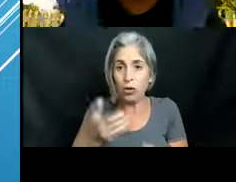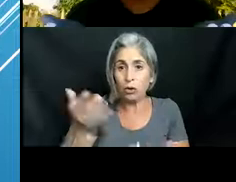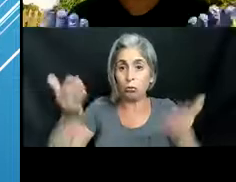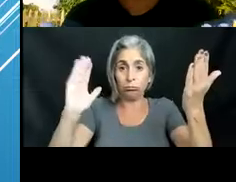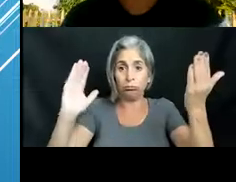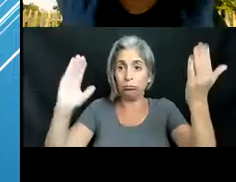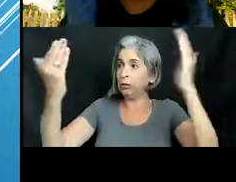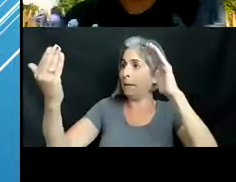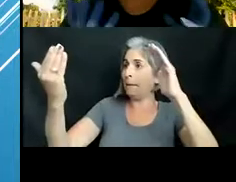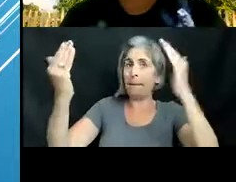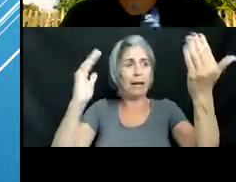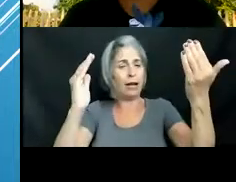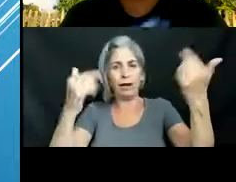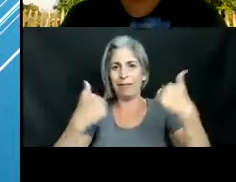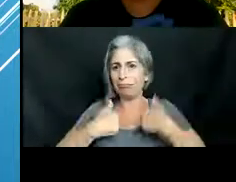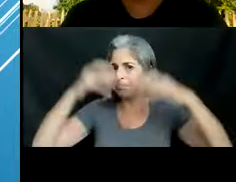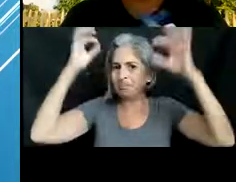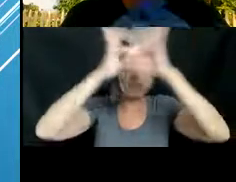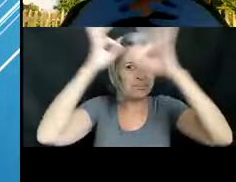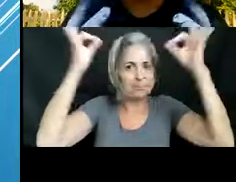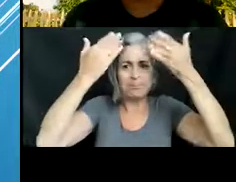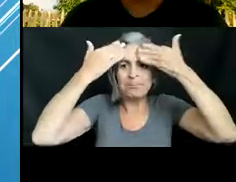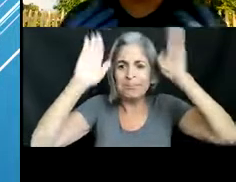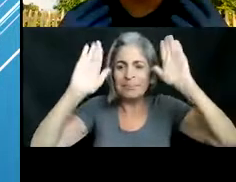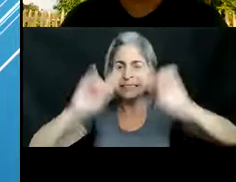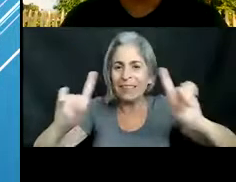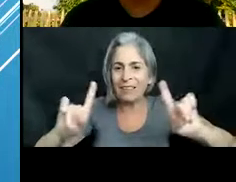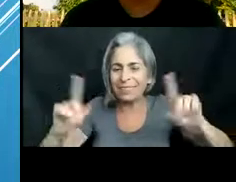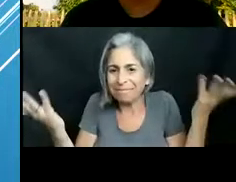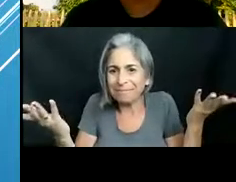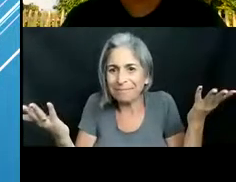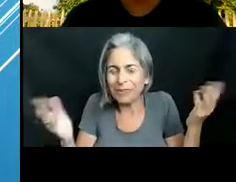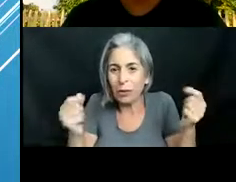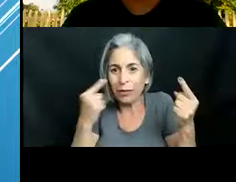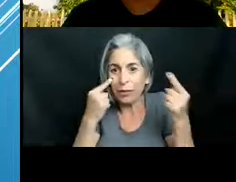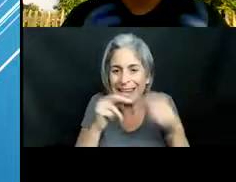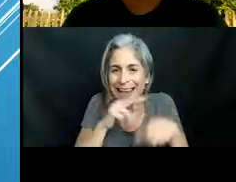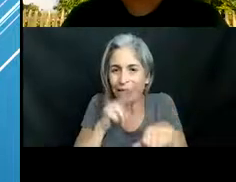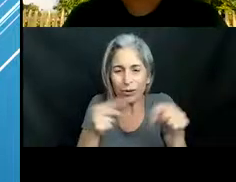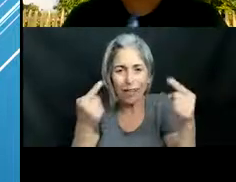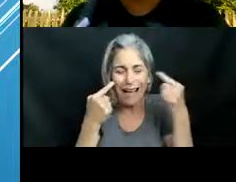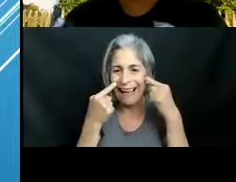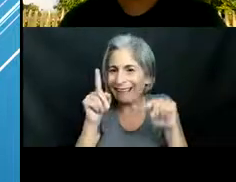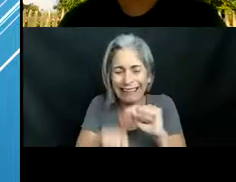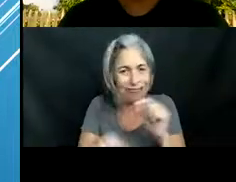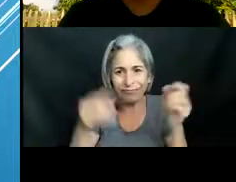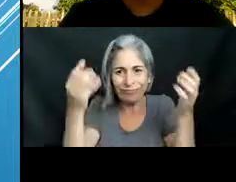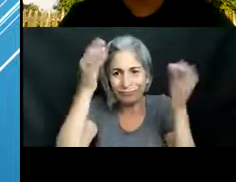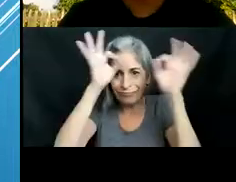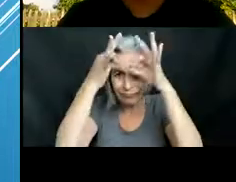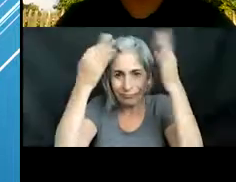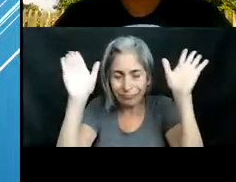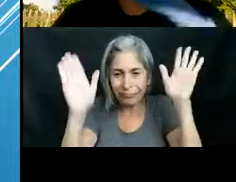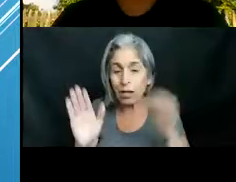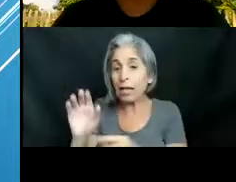next to each other in front of me i would not be able to tell the difference right off the bat not with my bear eyes um it was absolutely genetic testing that was